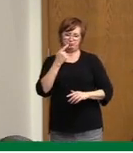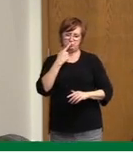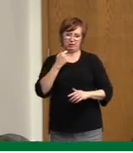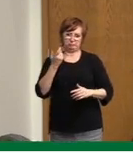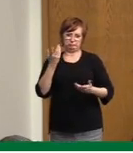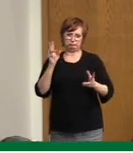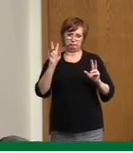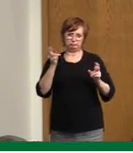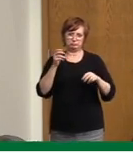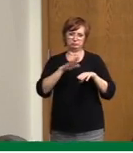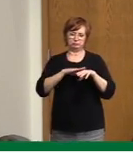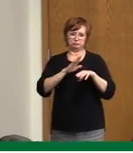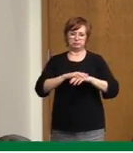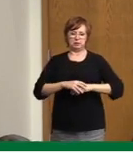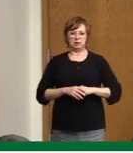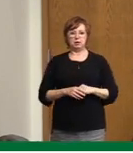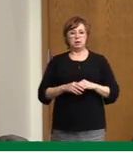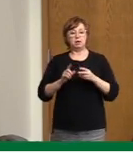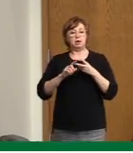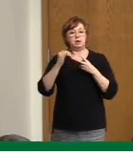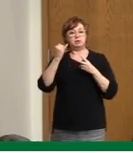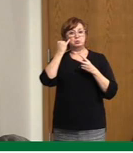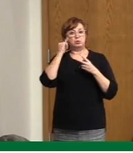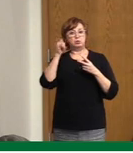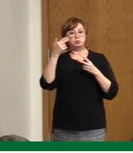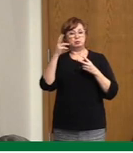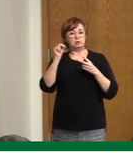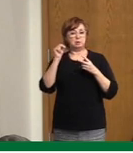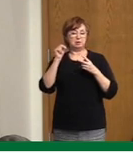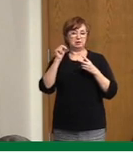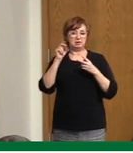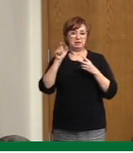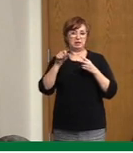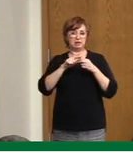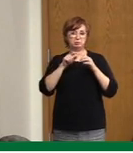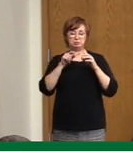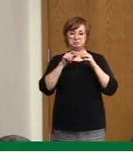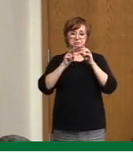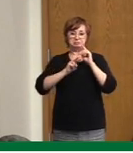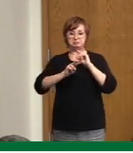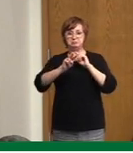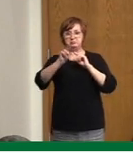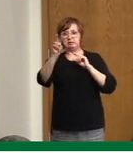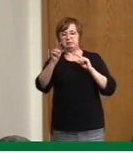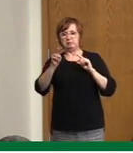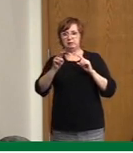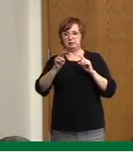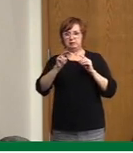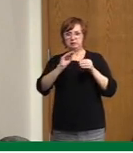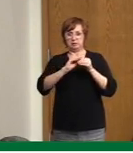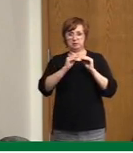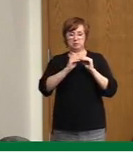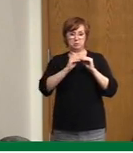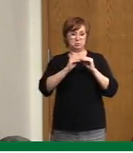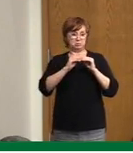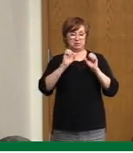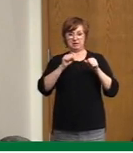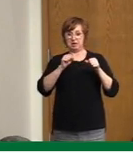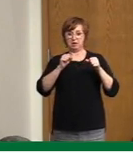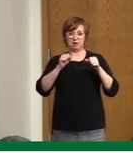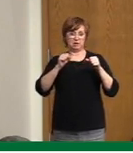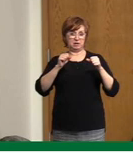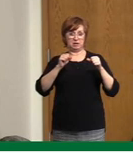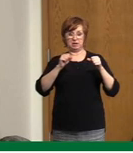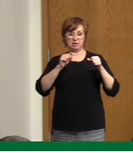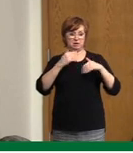this point, and even if there was some relaxation, it will have to be very cautious relaxation, because whenever you